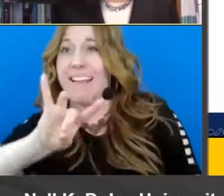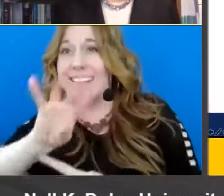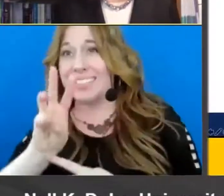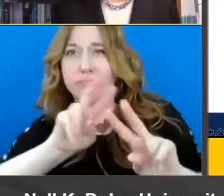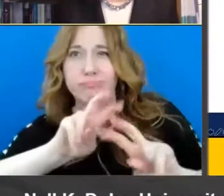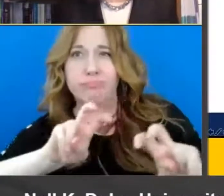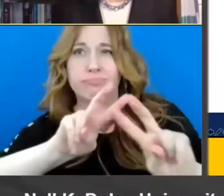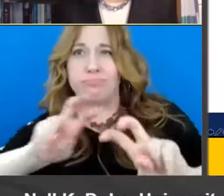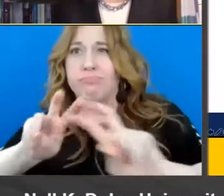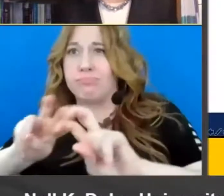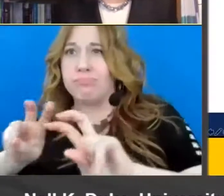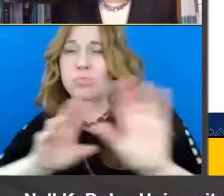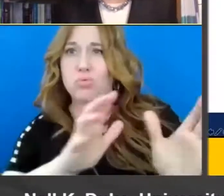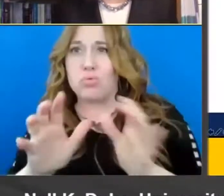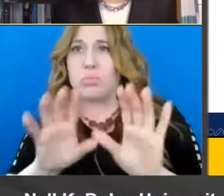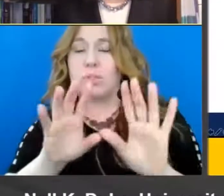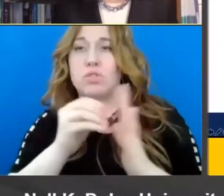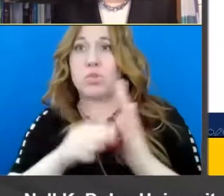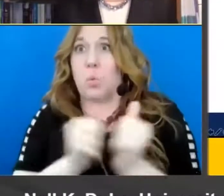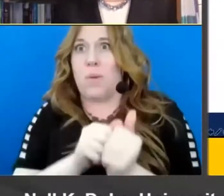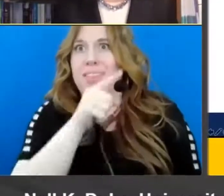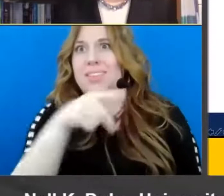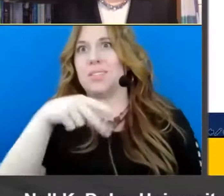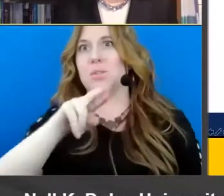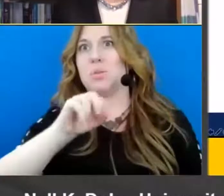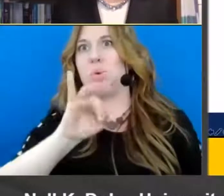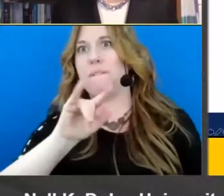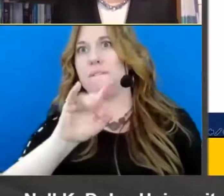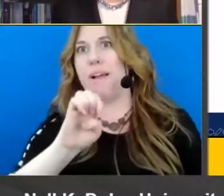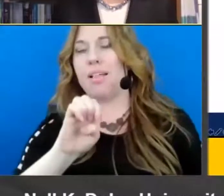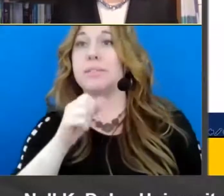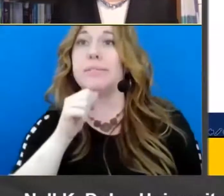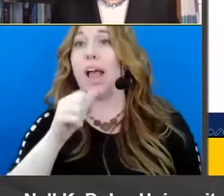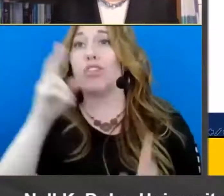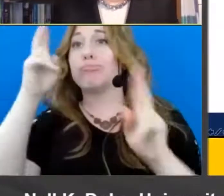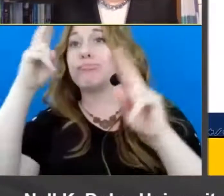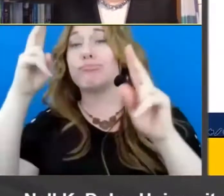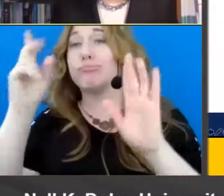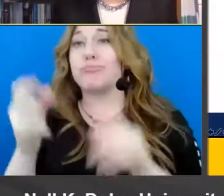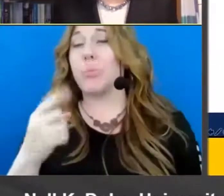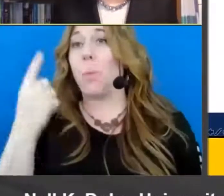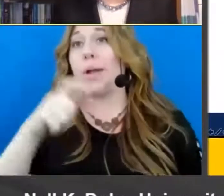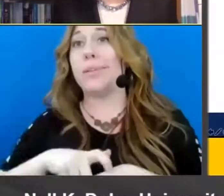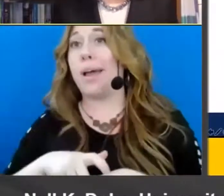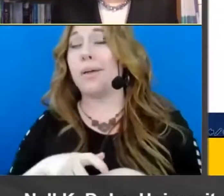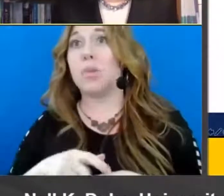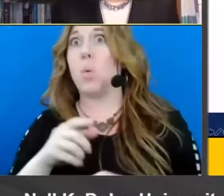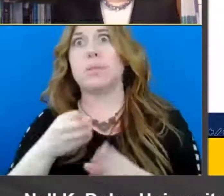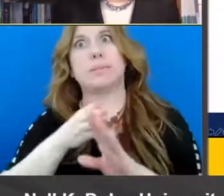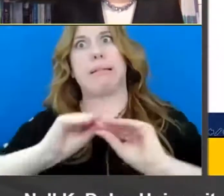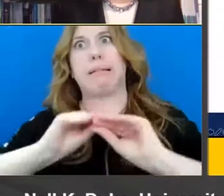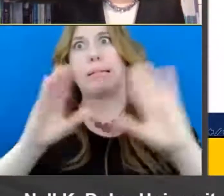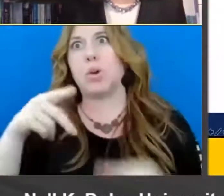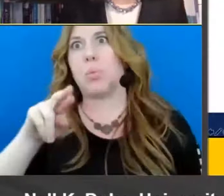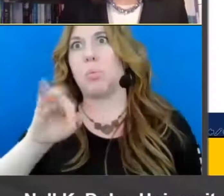of students with this profile so this is this is not some sort of fluke right this is a clear profile in the field um